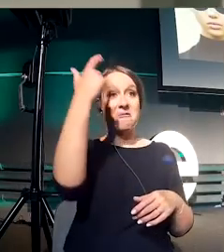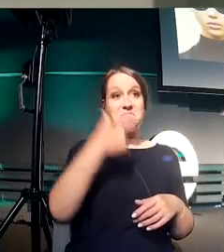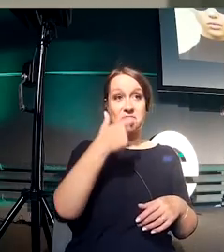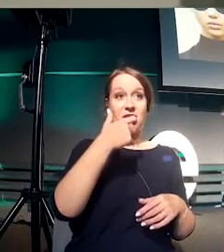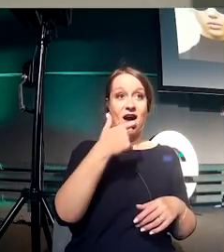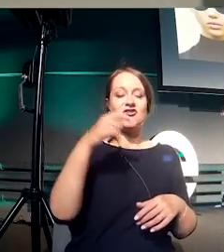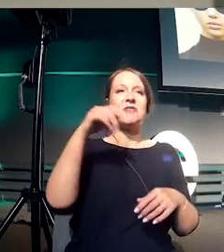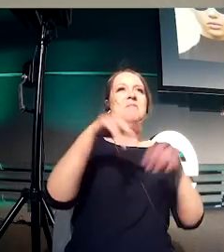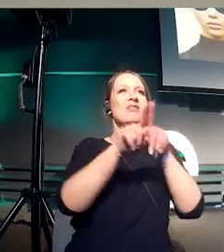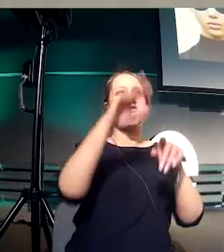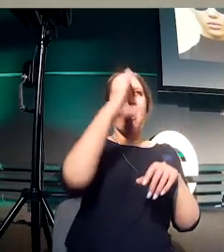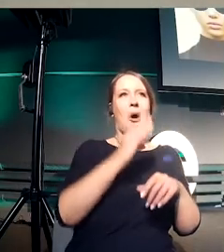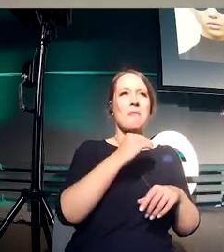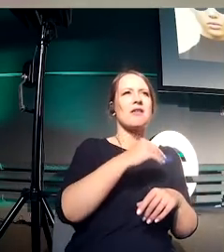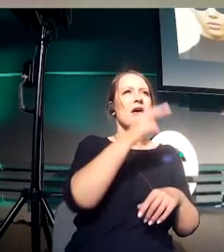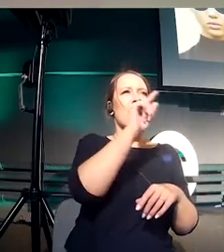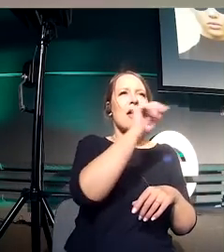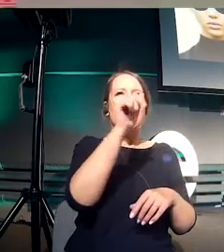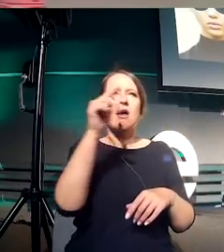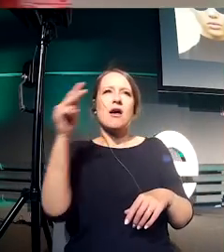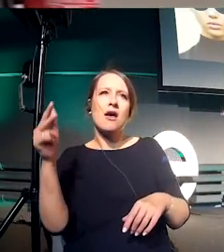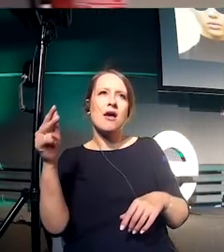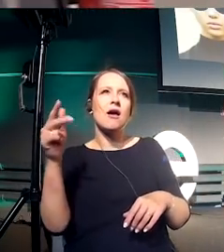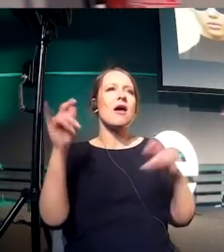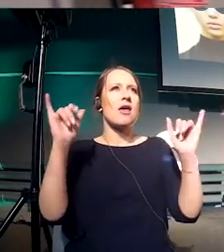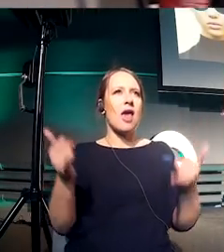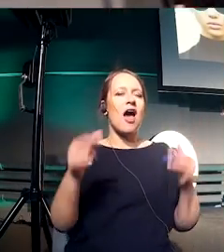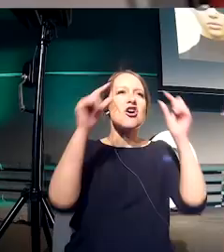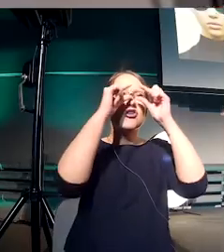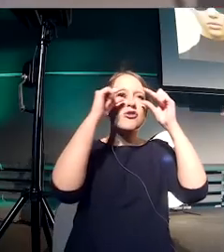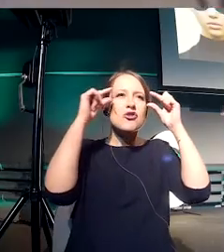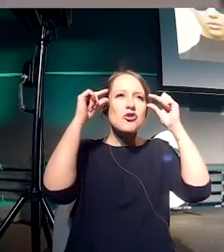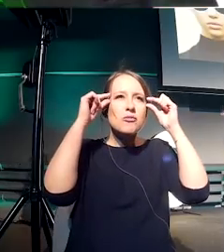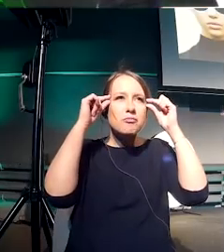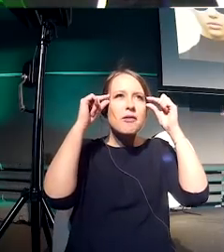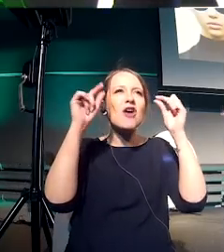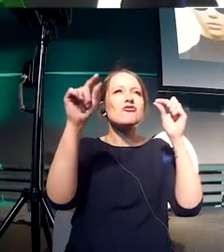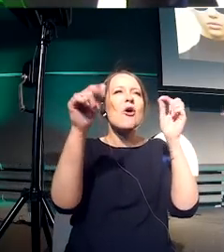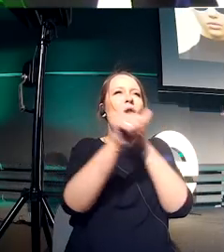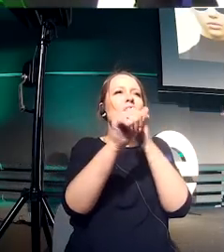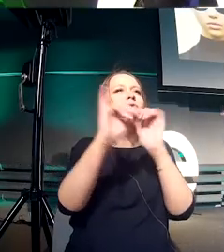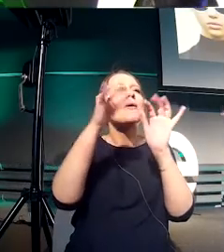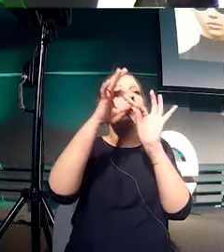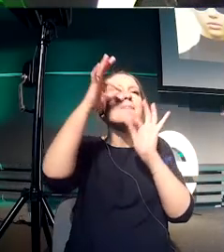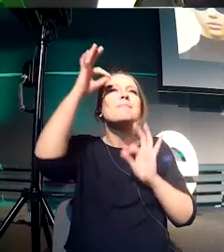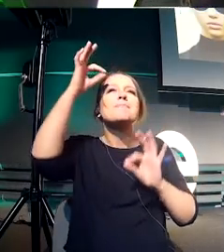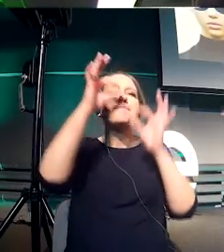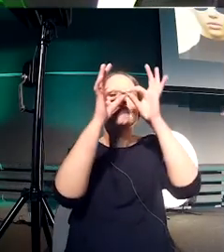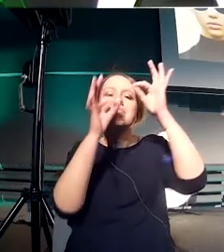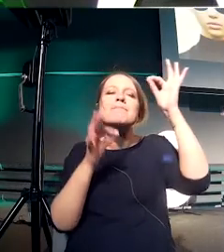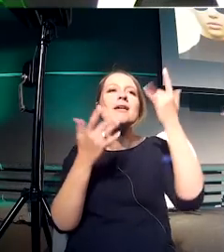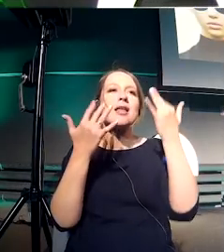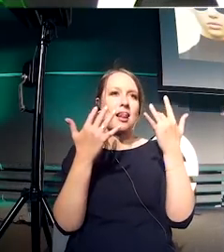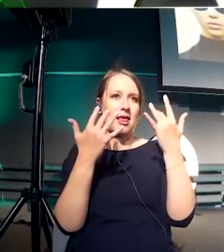taken into account by measuring the model's face, the model's head, the spacing, what's the spacing between